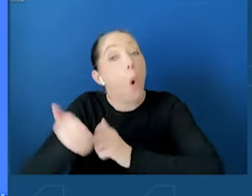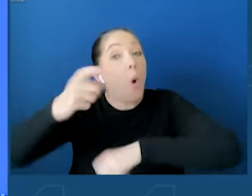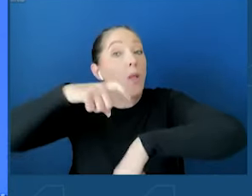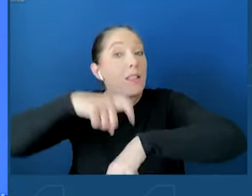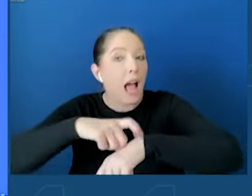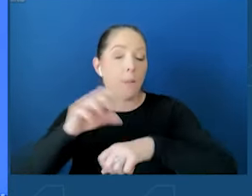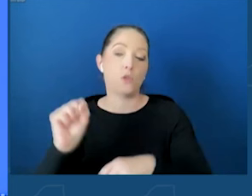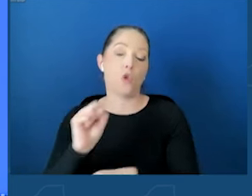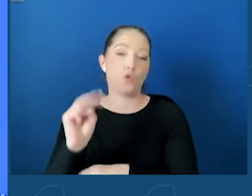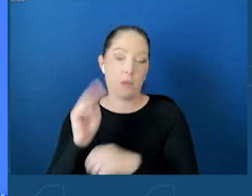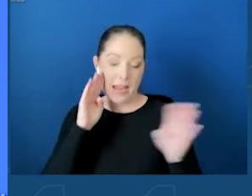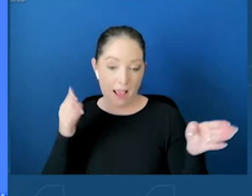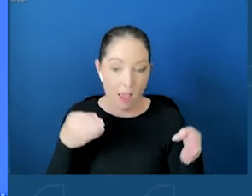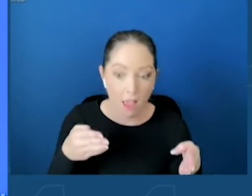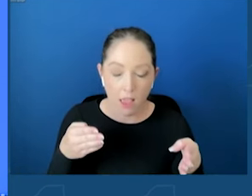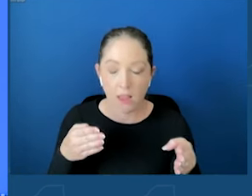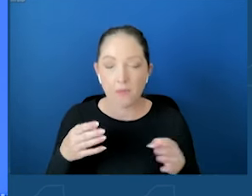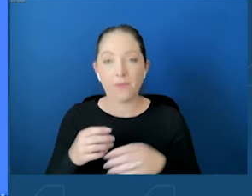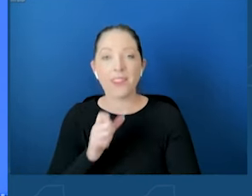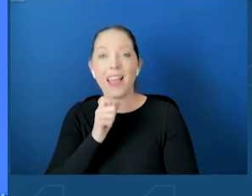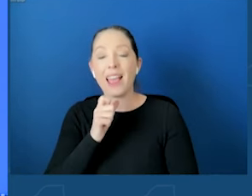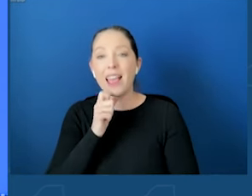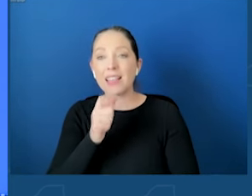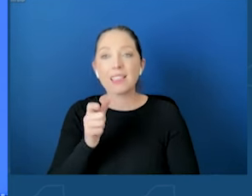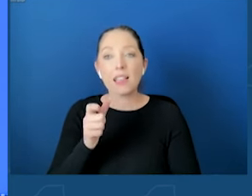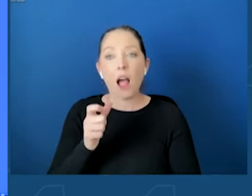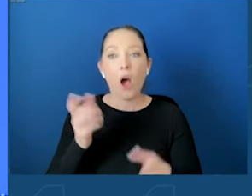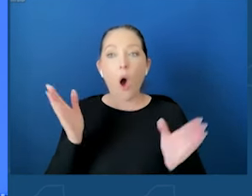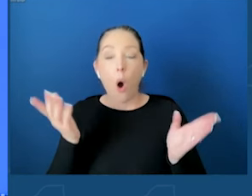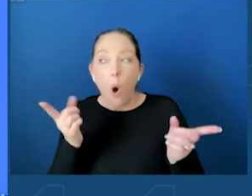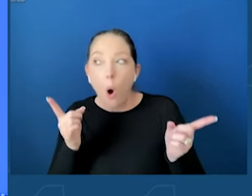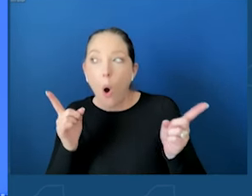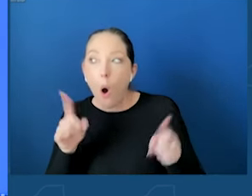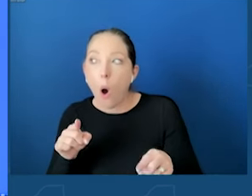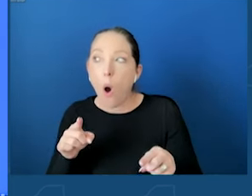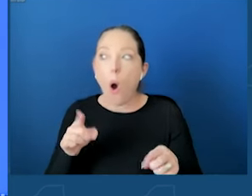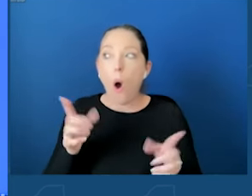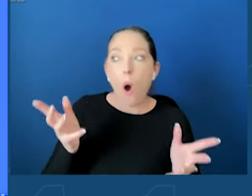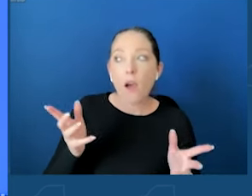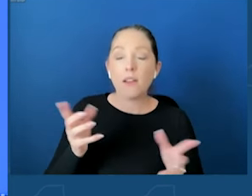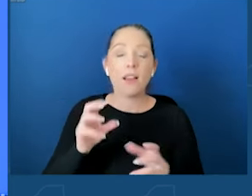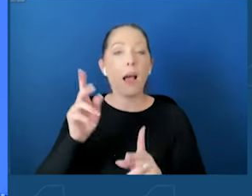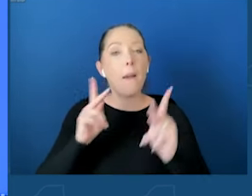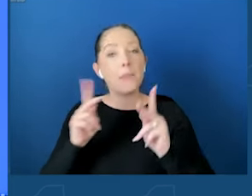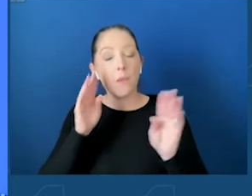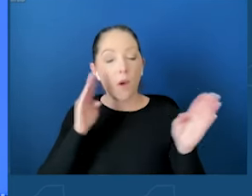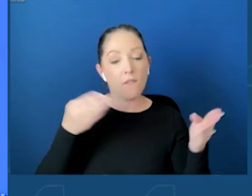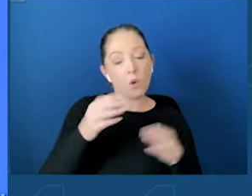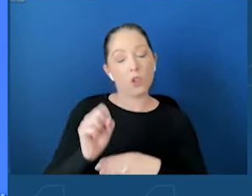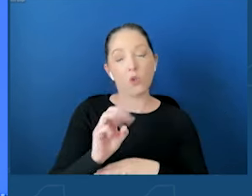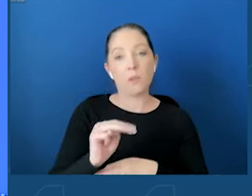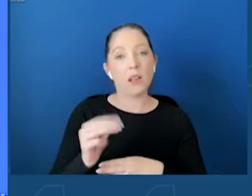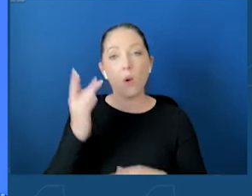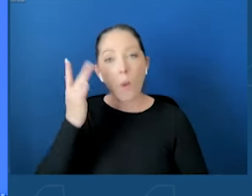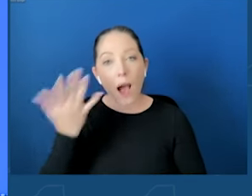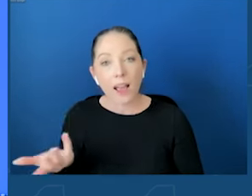that young people are spending more time on social media. Social media platforms manipulate the content children